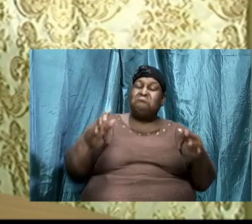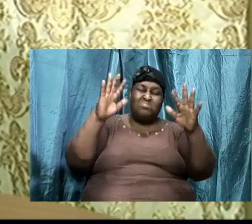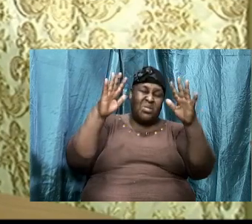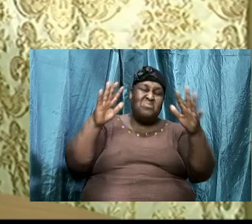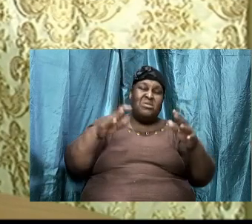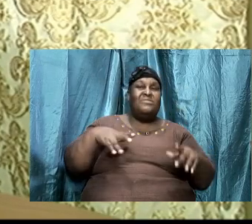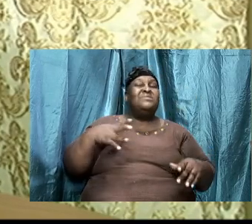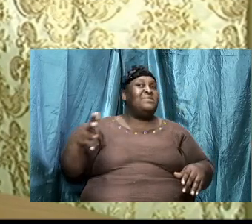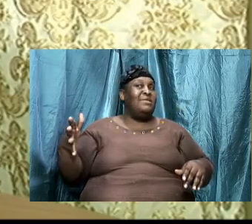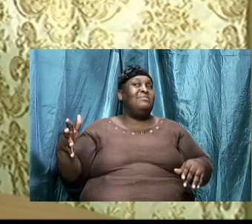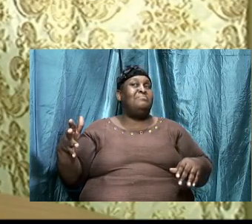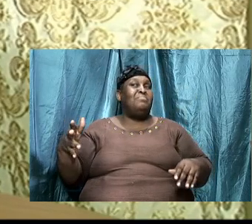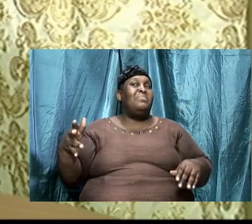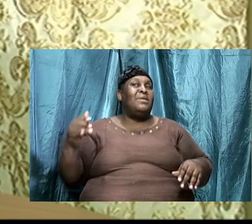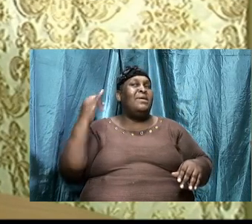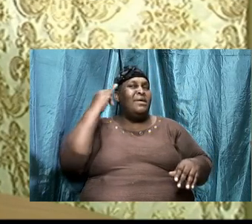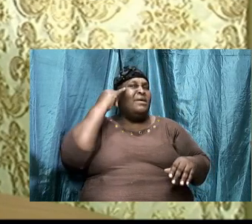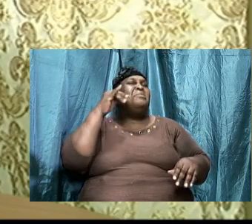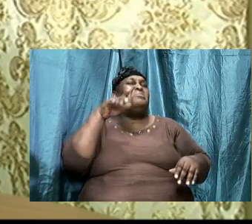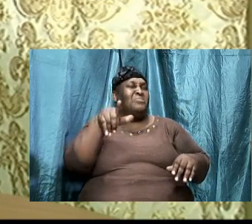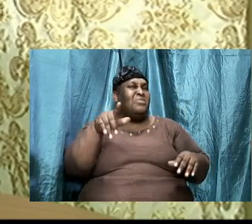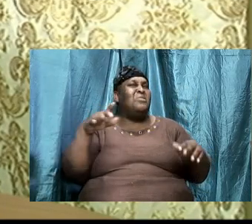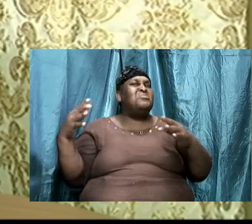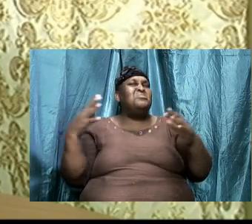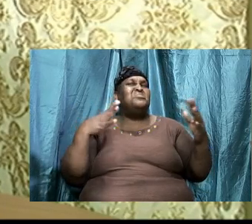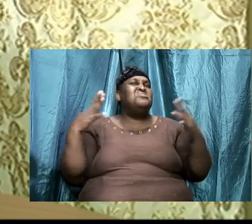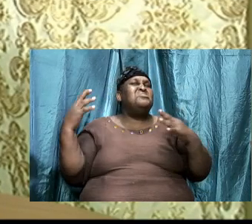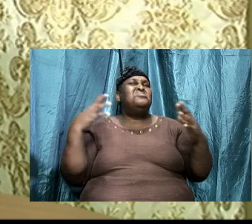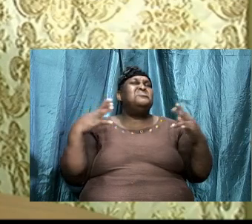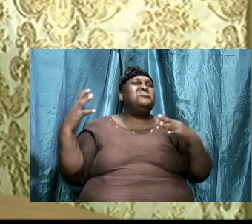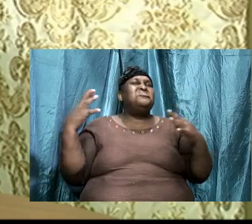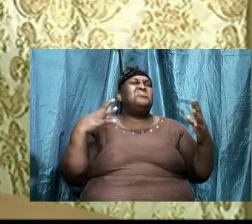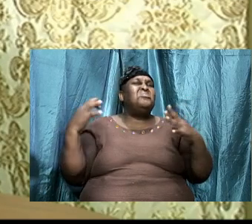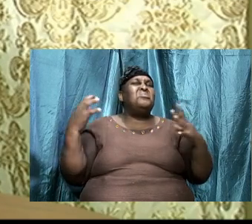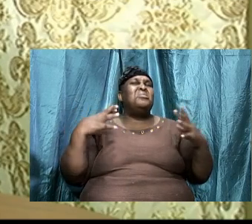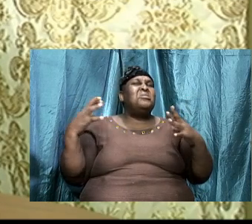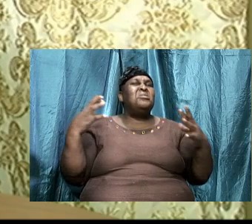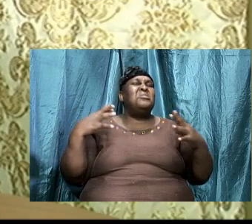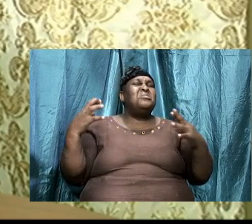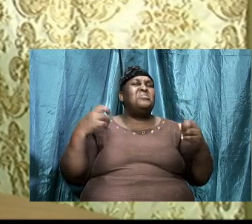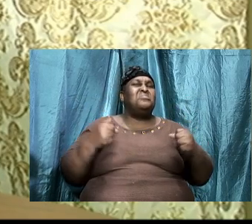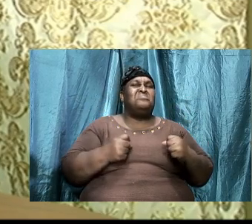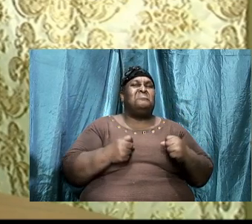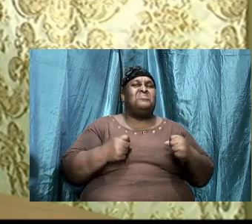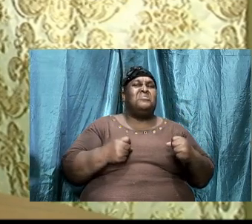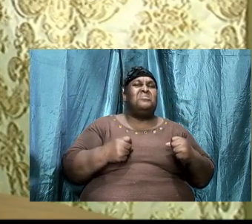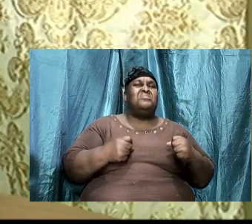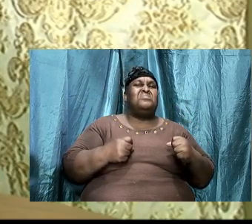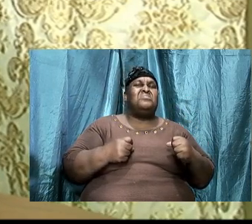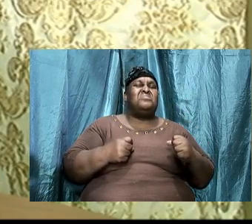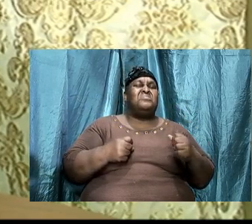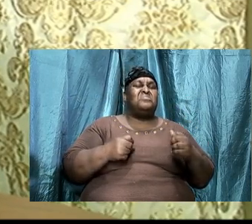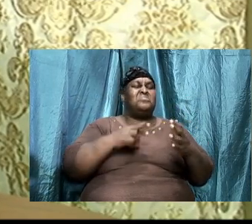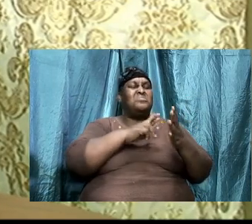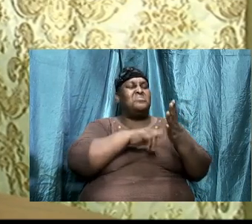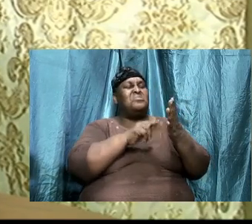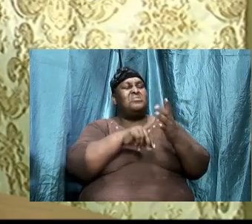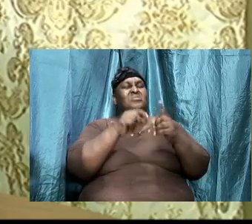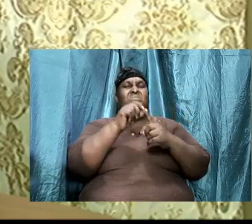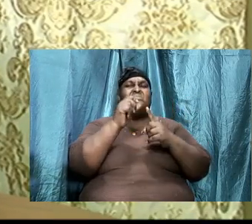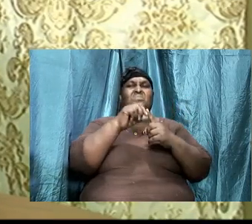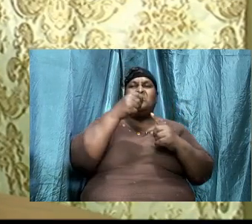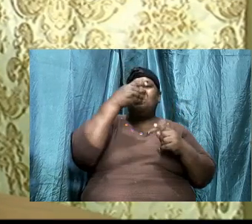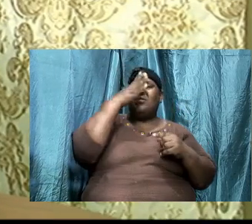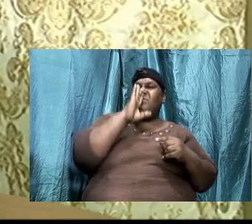Right? If you are struggling to read the word, I tell you, you know, you need company and you need somebody to say, yes. You know, when we